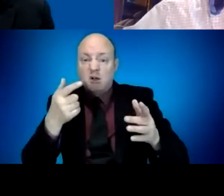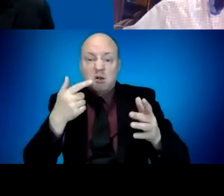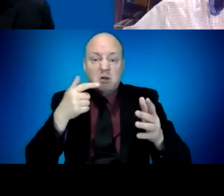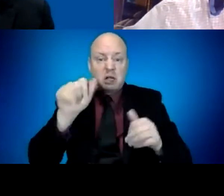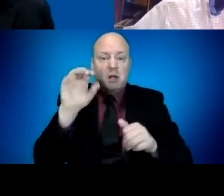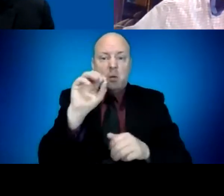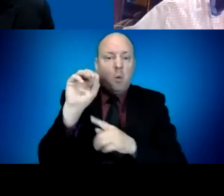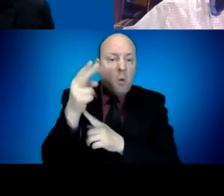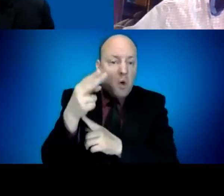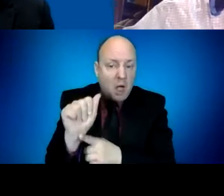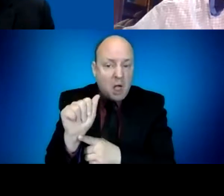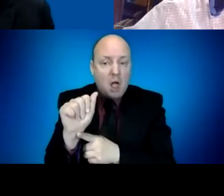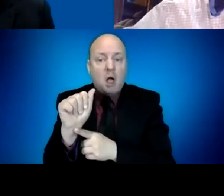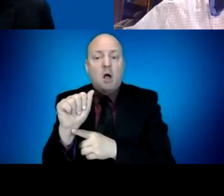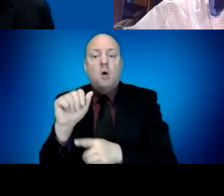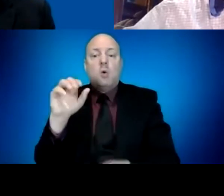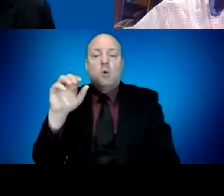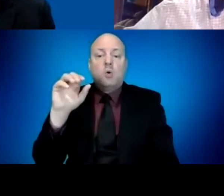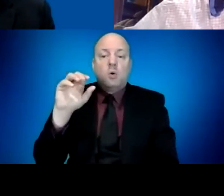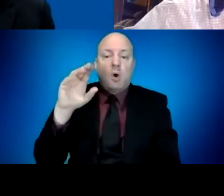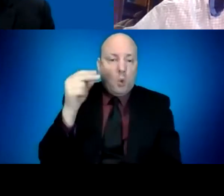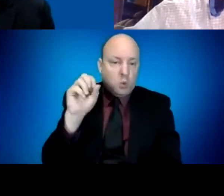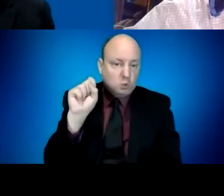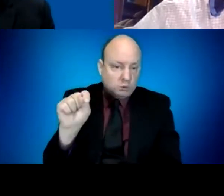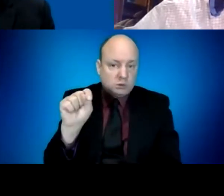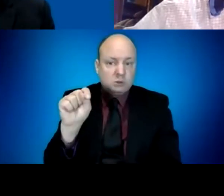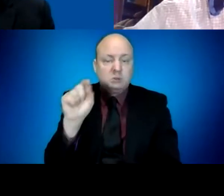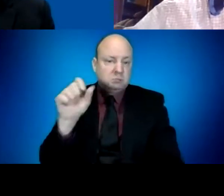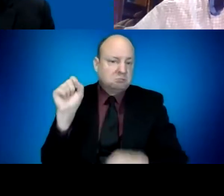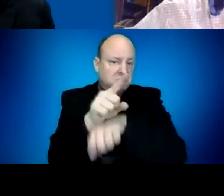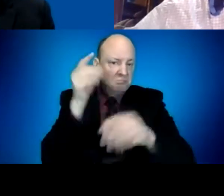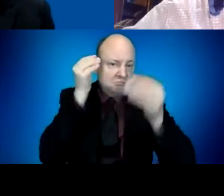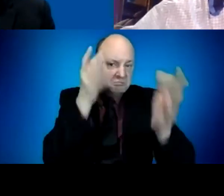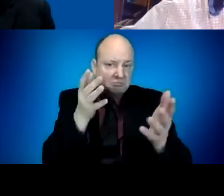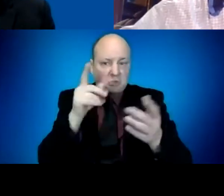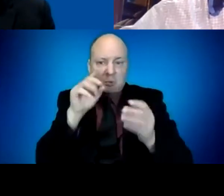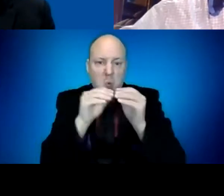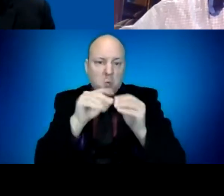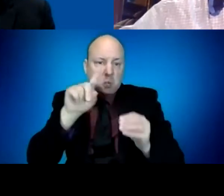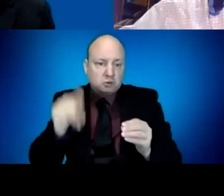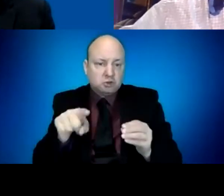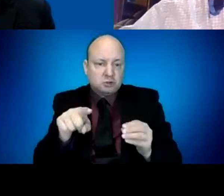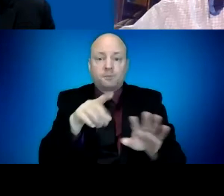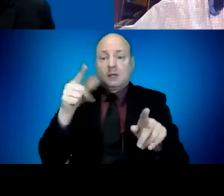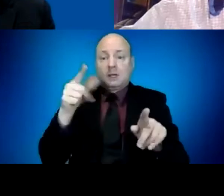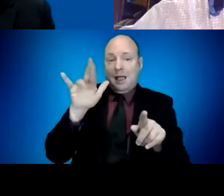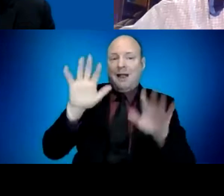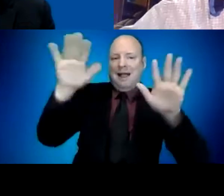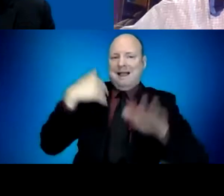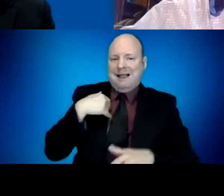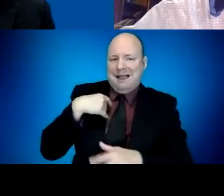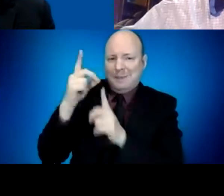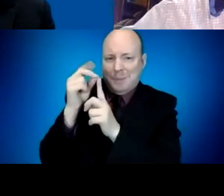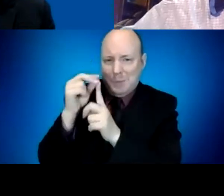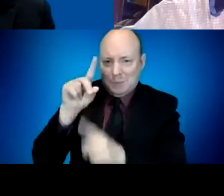Warner at EO Media. Thank you again. We've talked a lot about eligibility today.